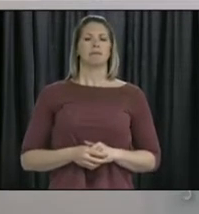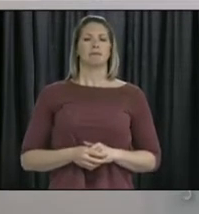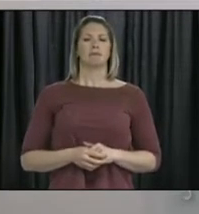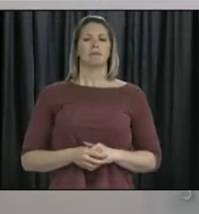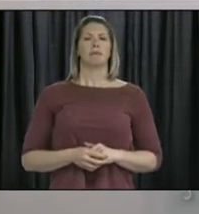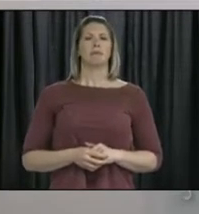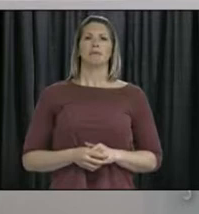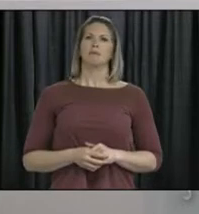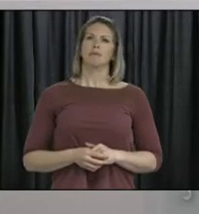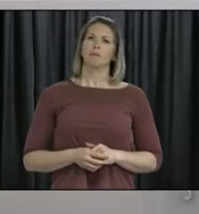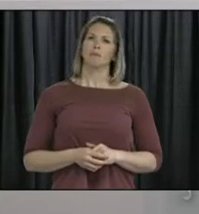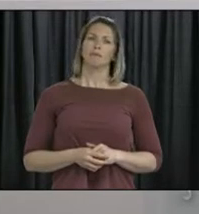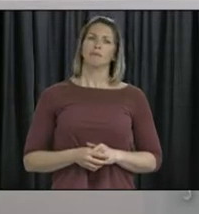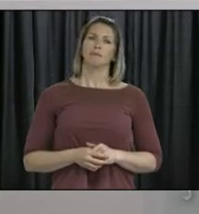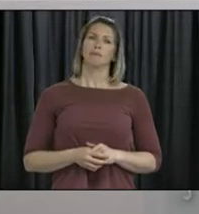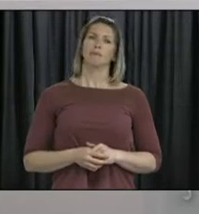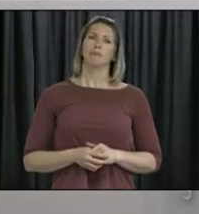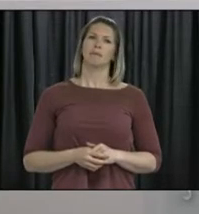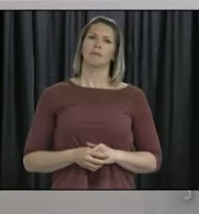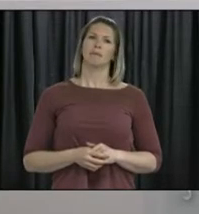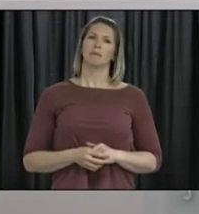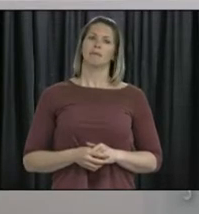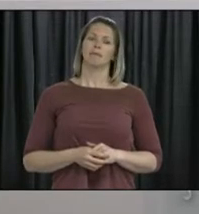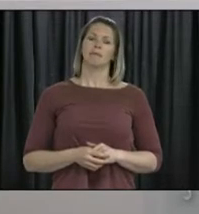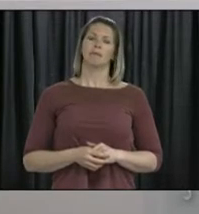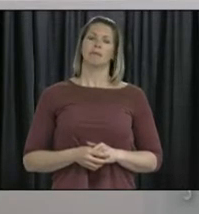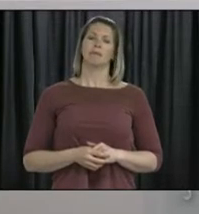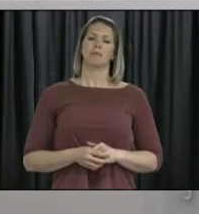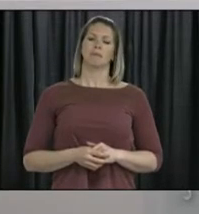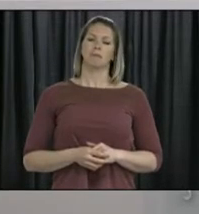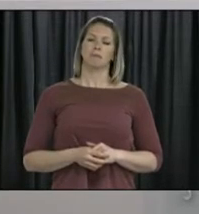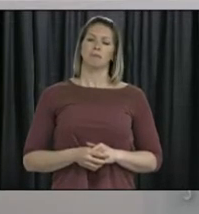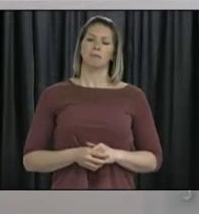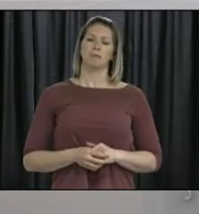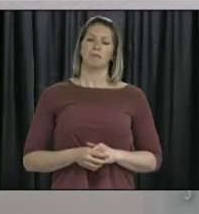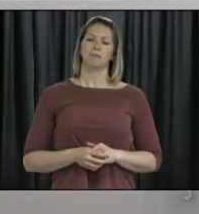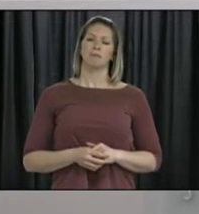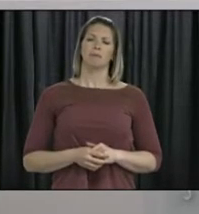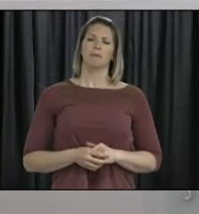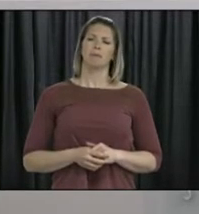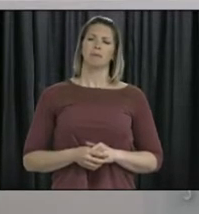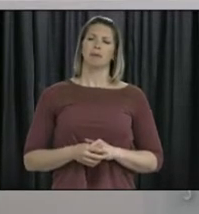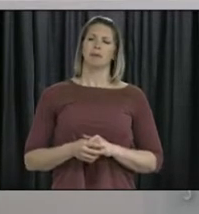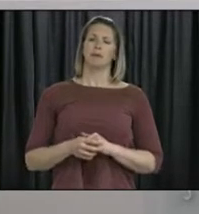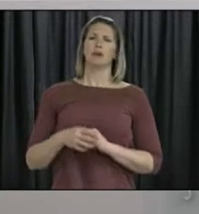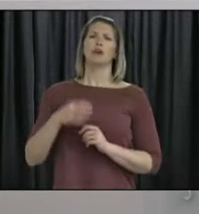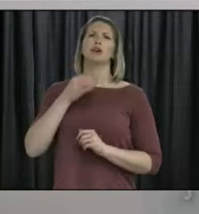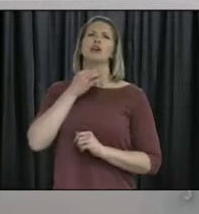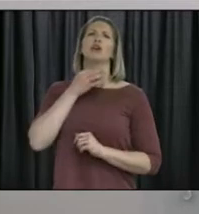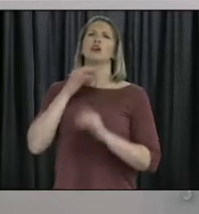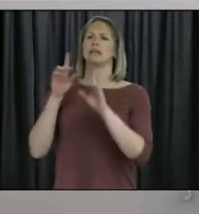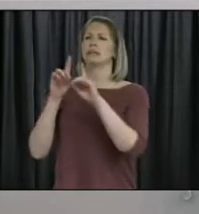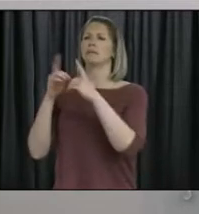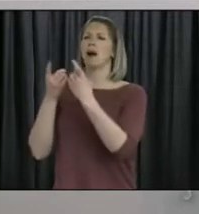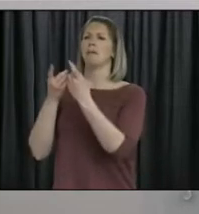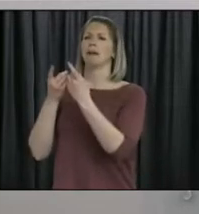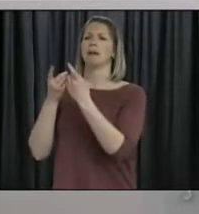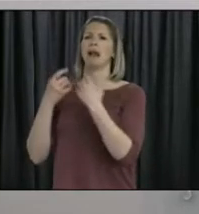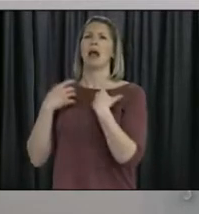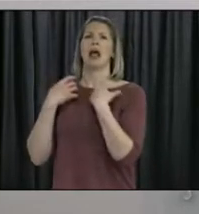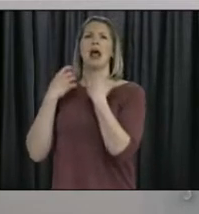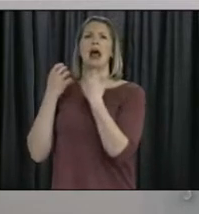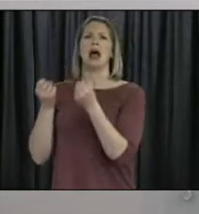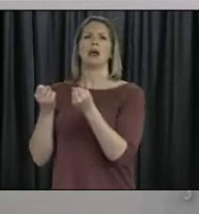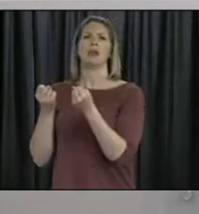Is the Department of Health aware of any increase in addictions counseling, especially with respect to alcohol, since the